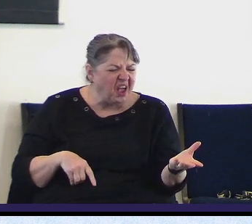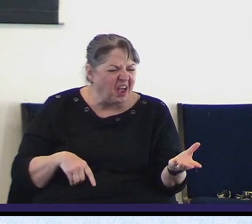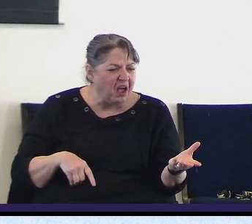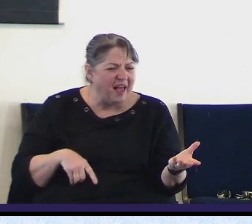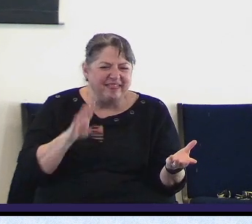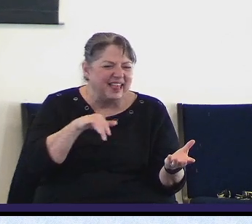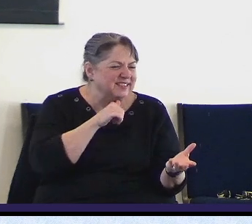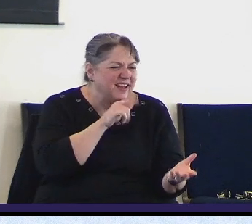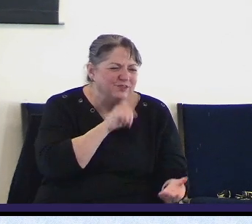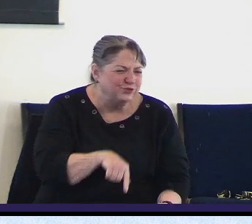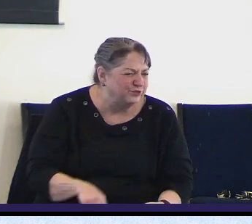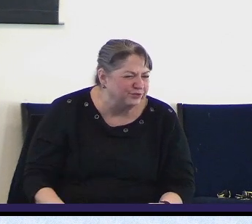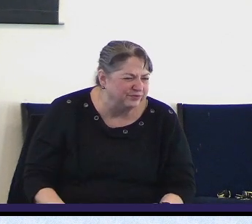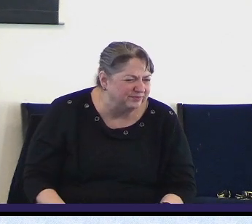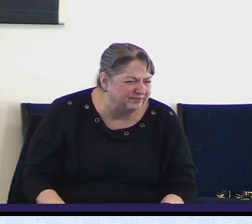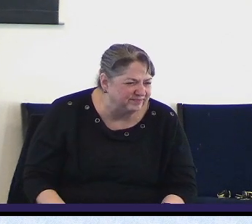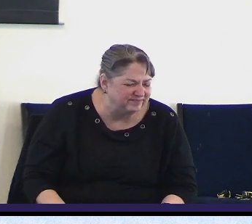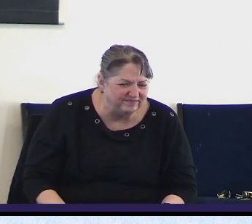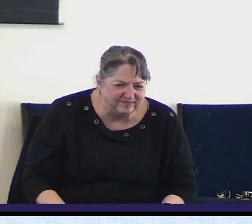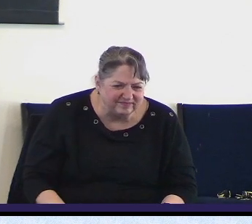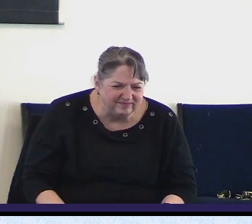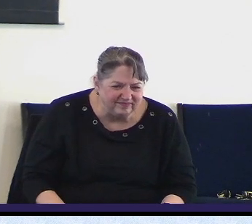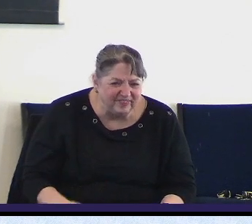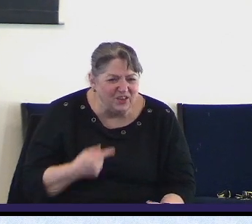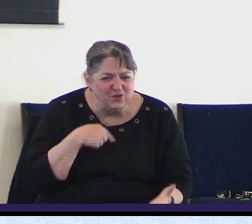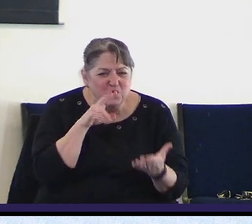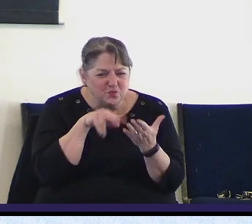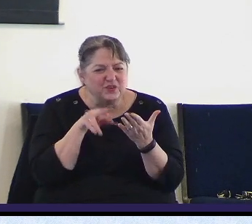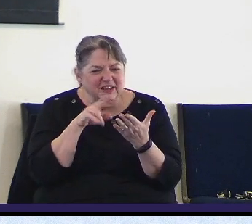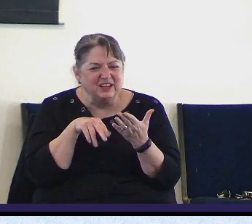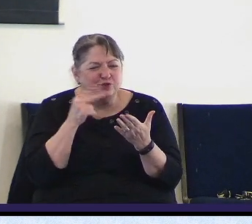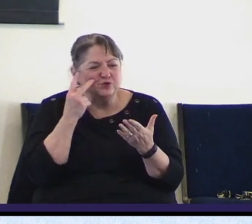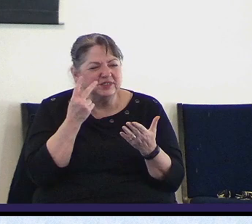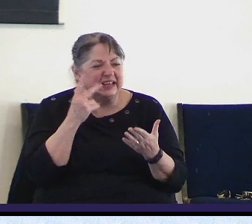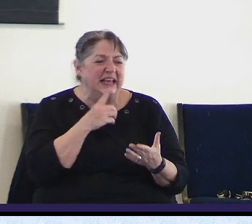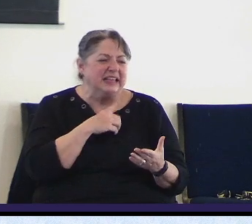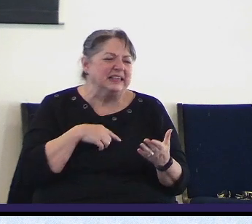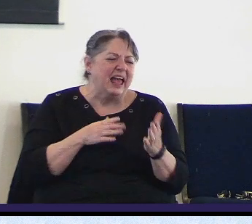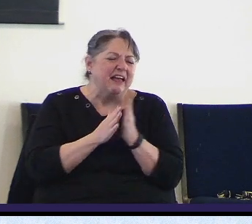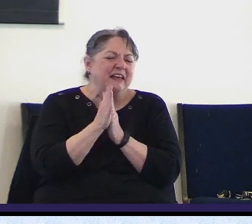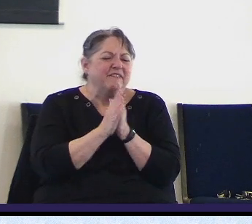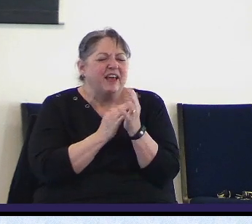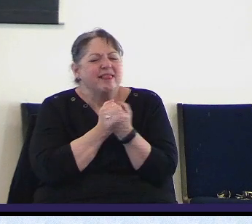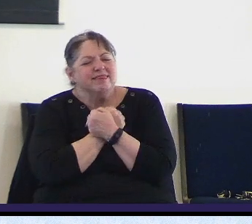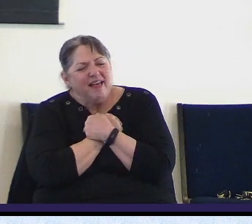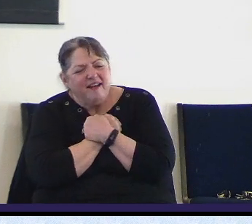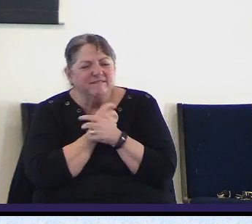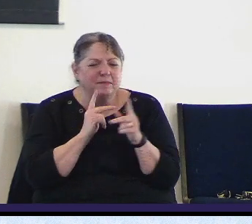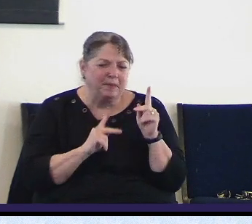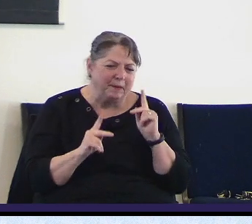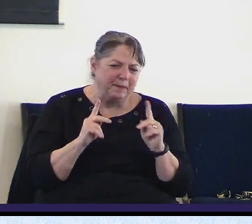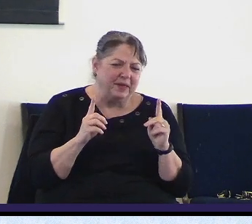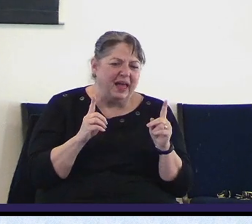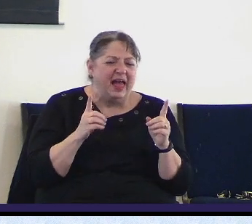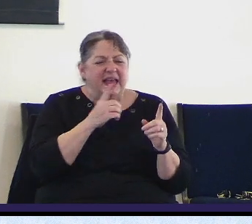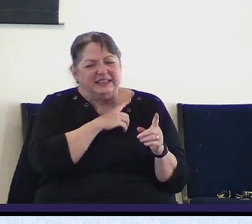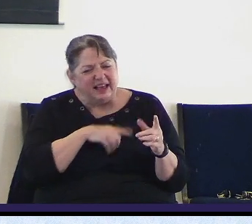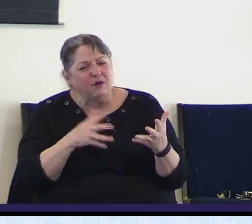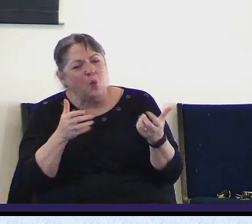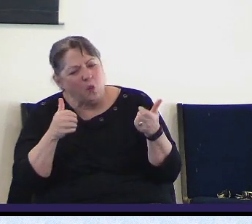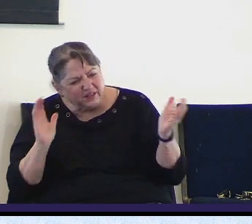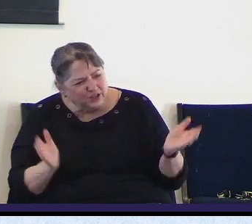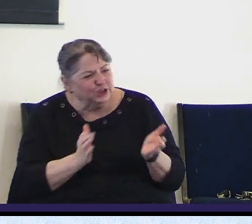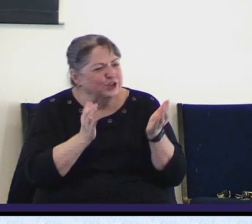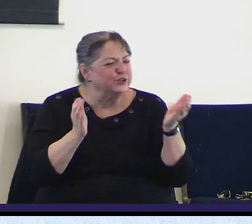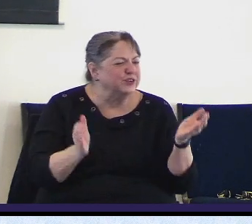that's not true as you read the Psalms you find that David loved people and David encouraged people and David encouraged bringing